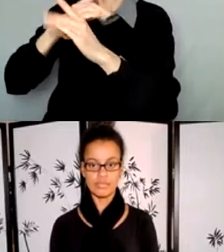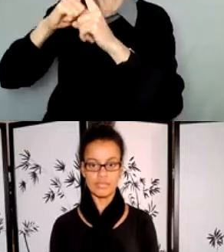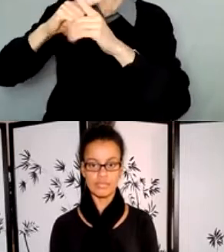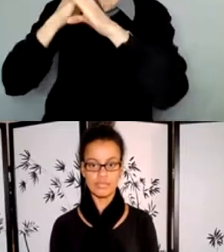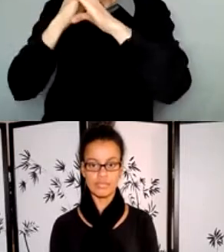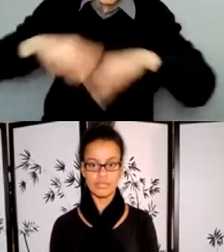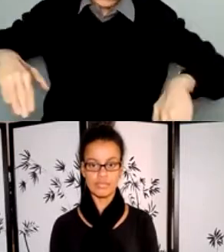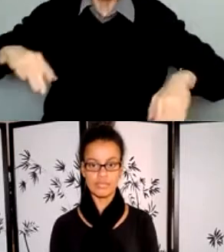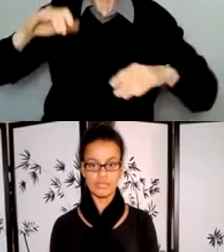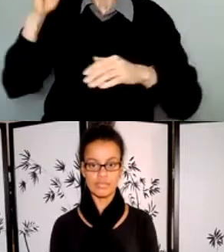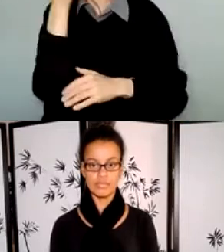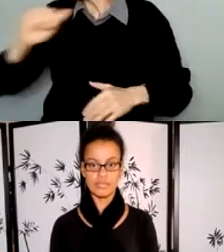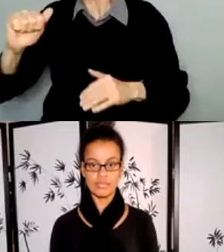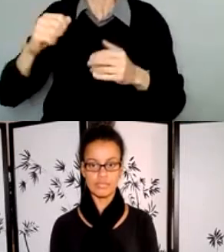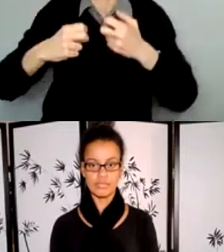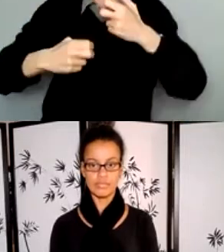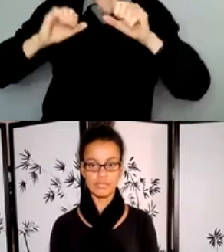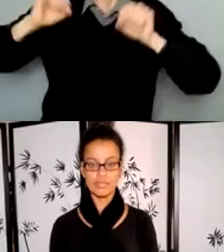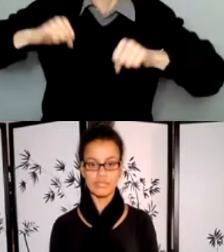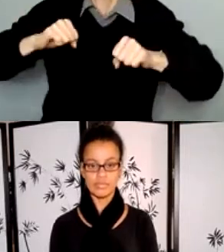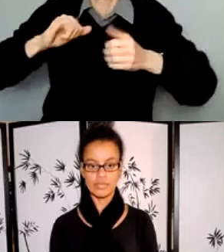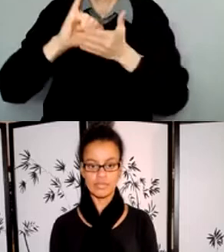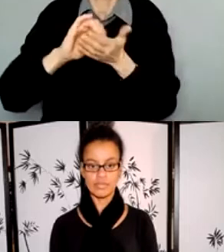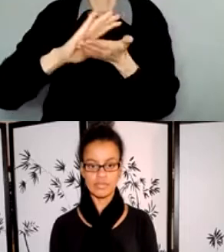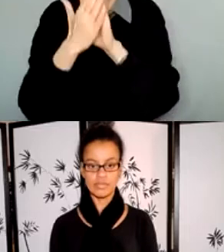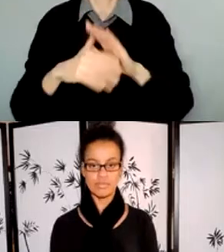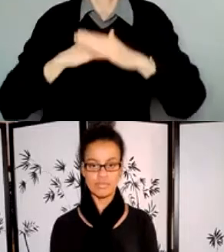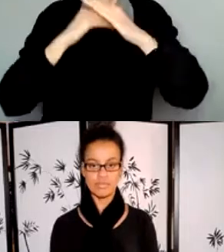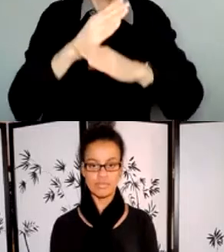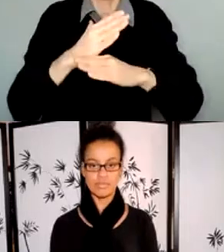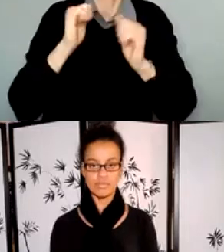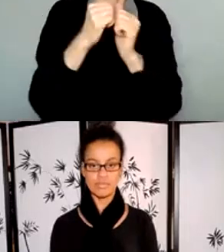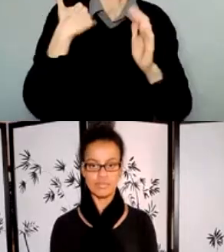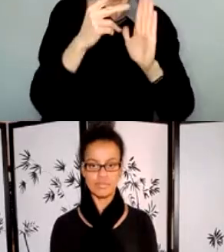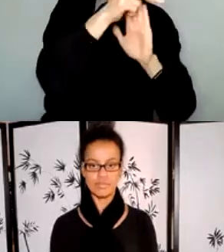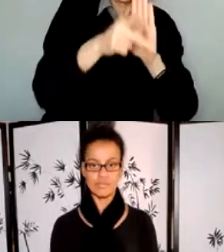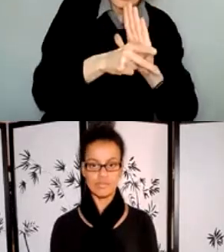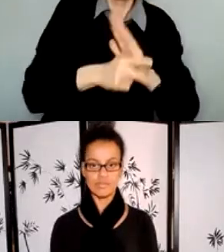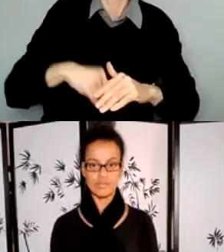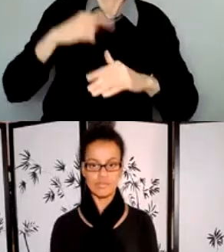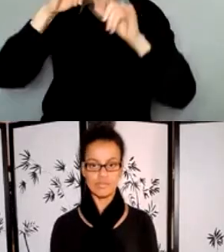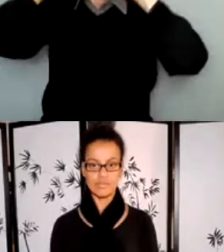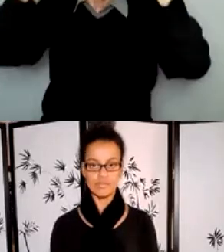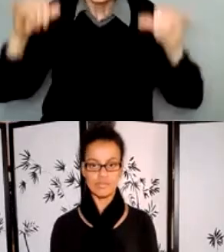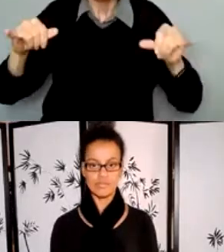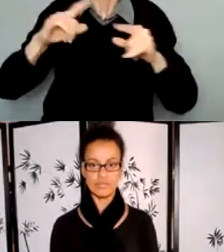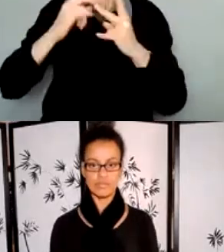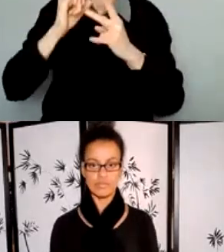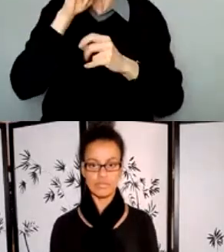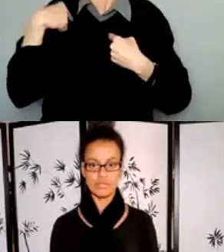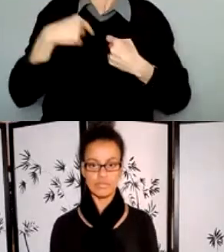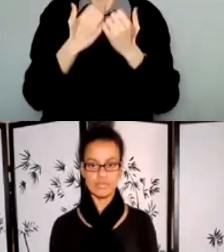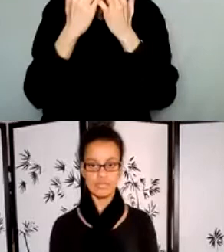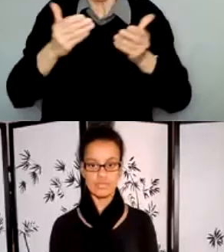programs, policies, and practices. Our staff are accountable to ensuring that lines of communication are welcoming, clear, and open,